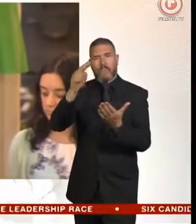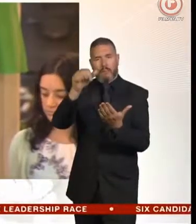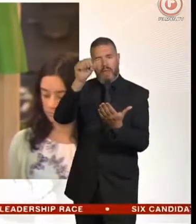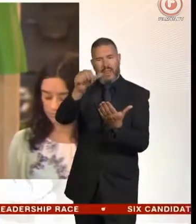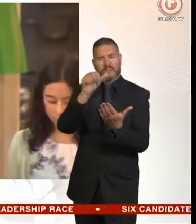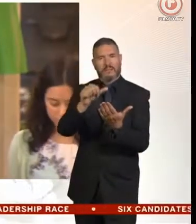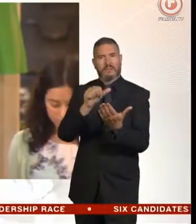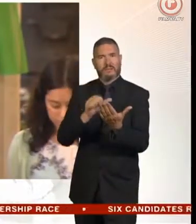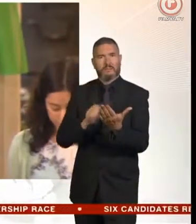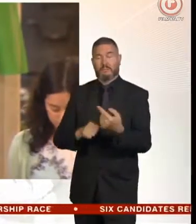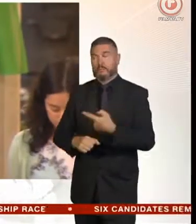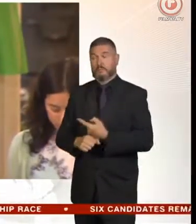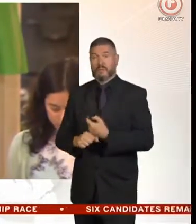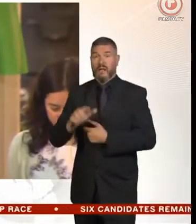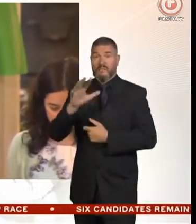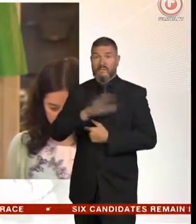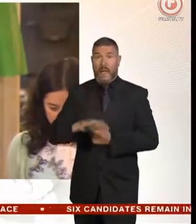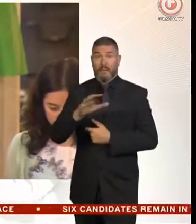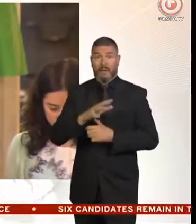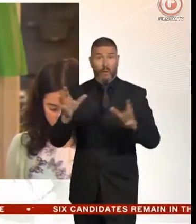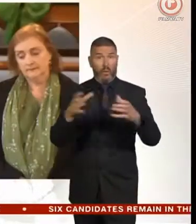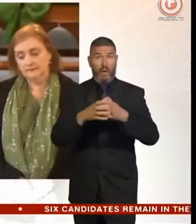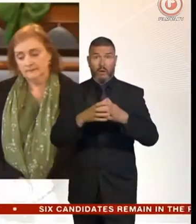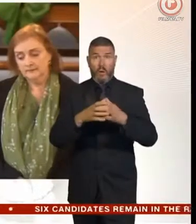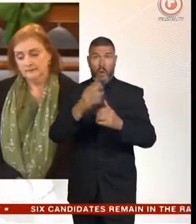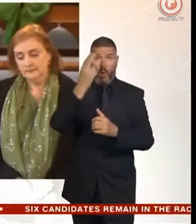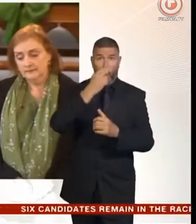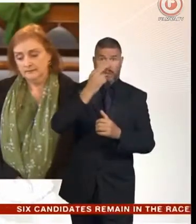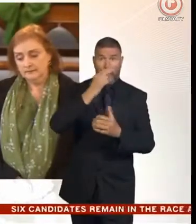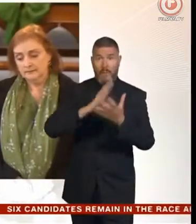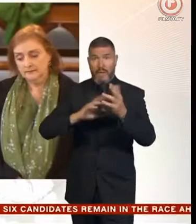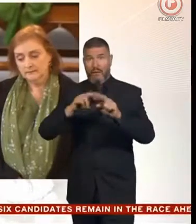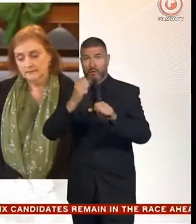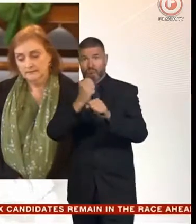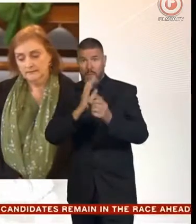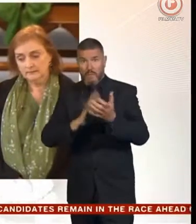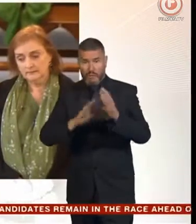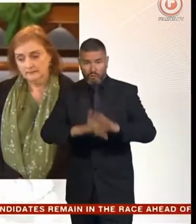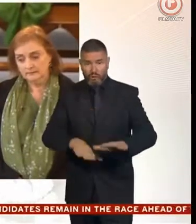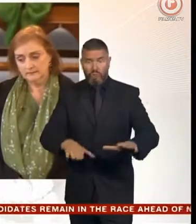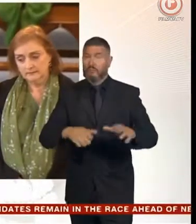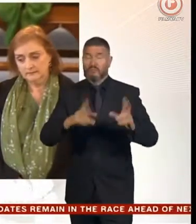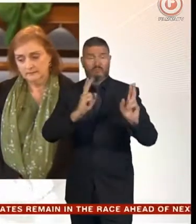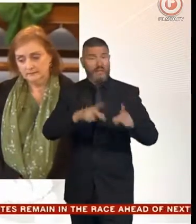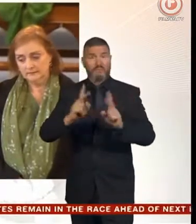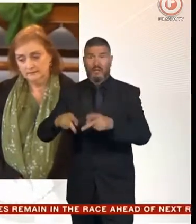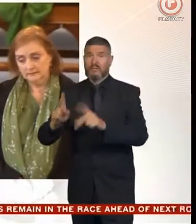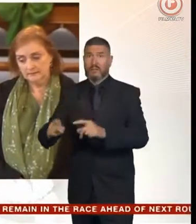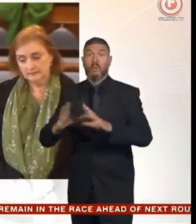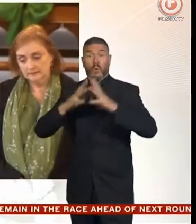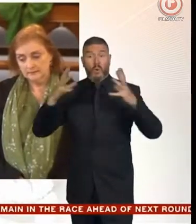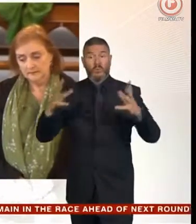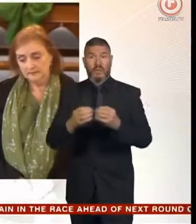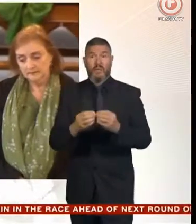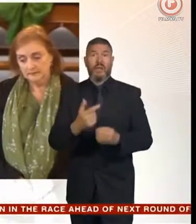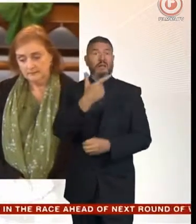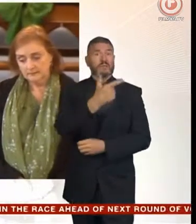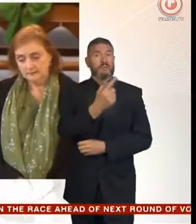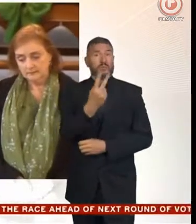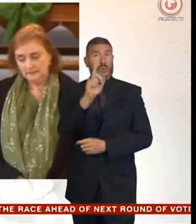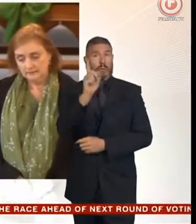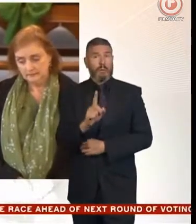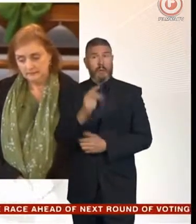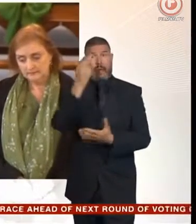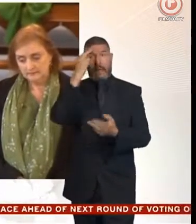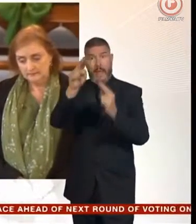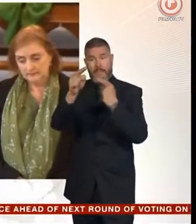Whole families gone, young and old. Mary Mendy. All 72 were named